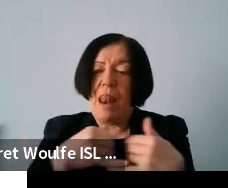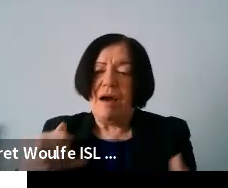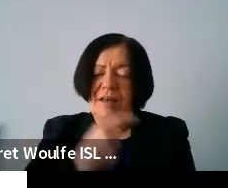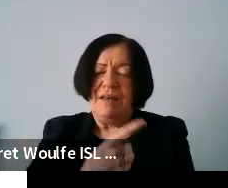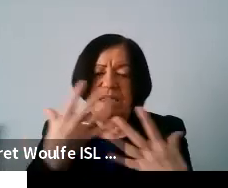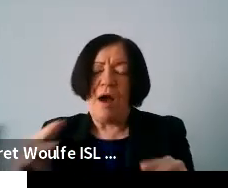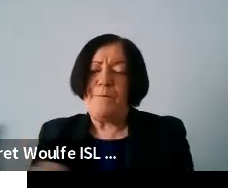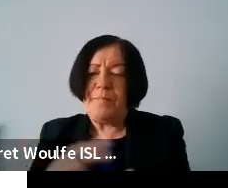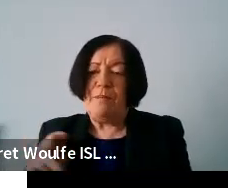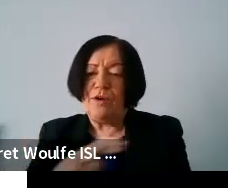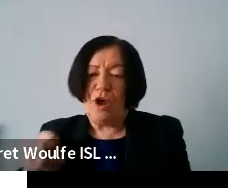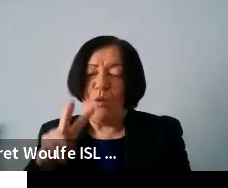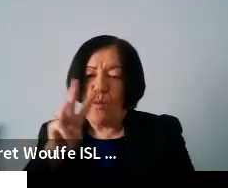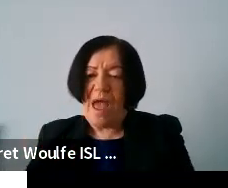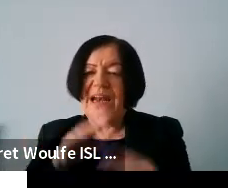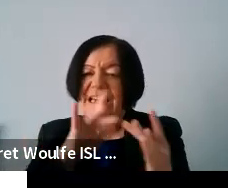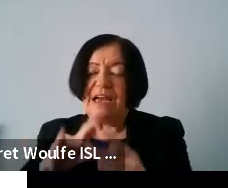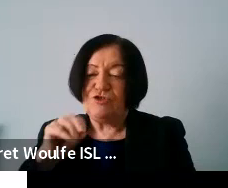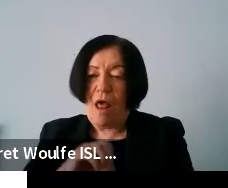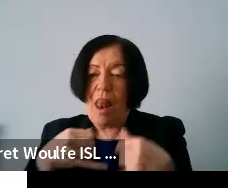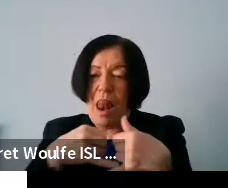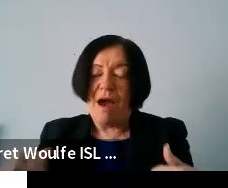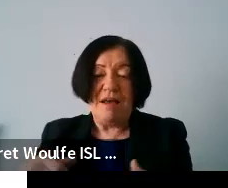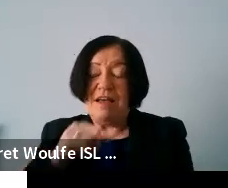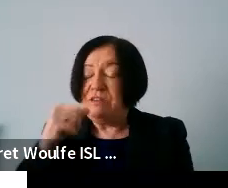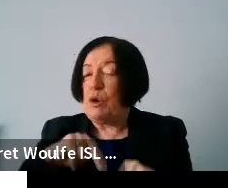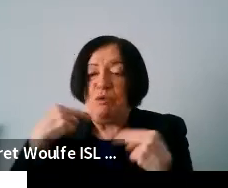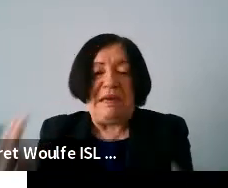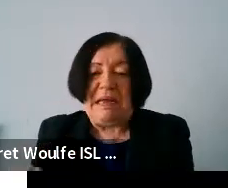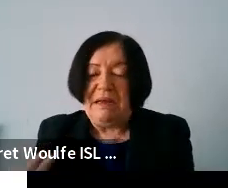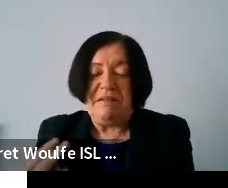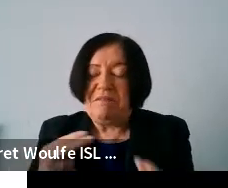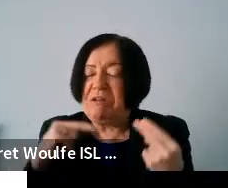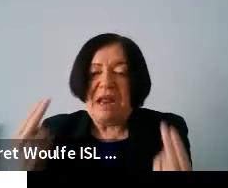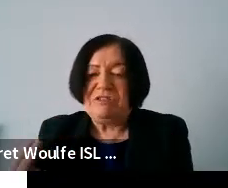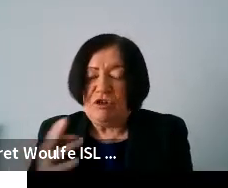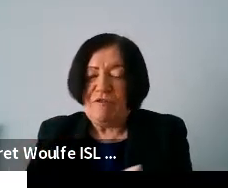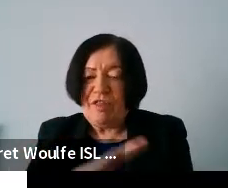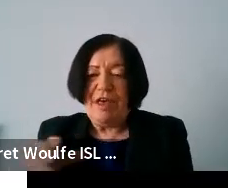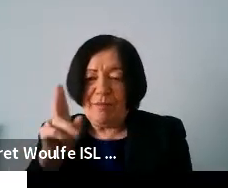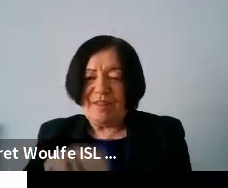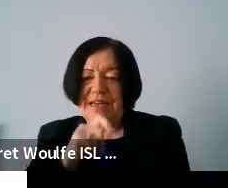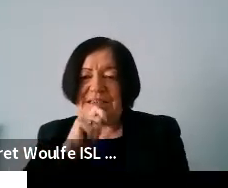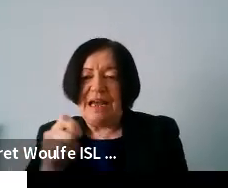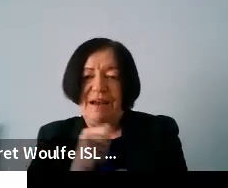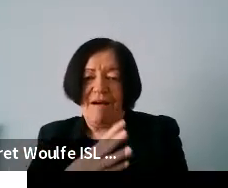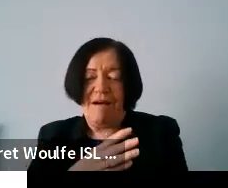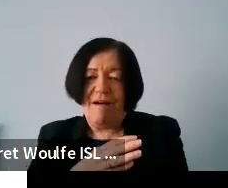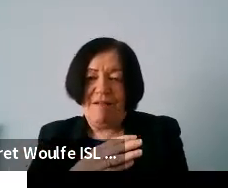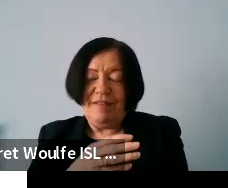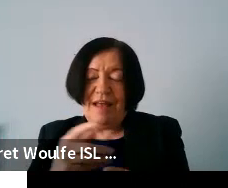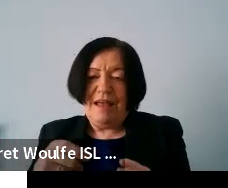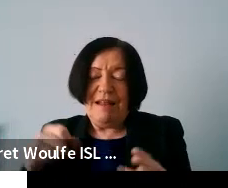lot of people who are not well engaged online say that they they don't need it it's not necessary for them but they can tell you all the disadvantages